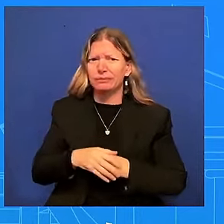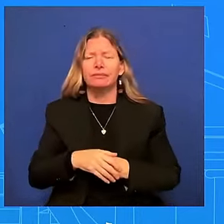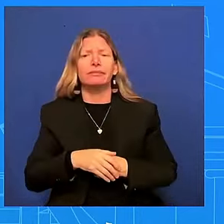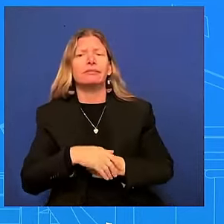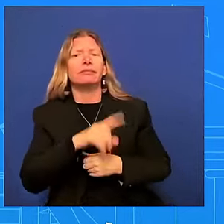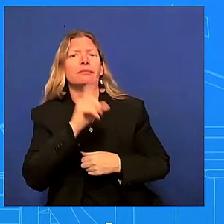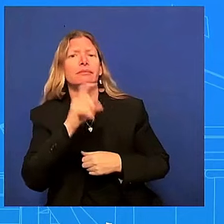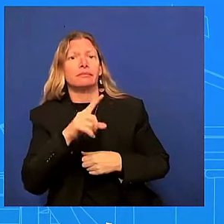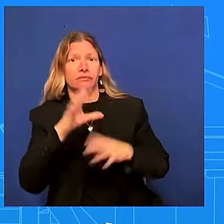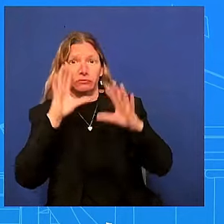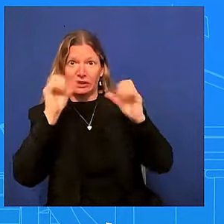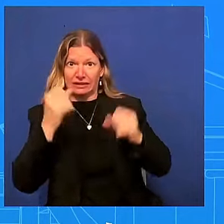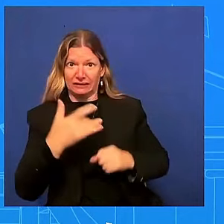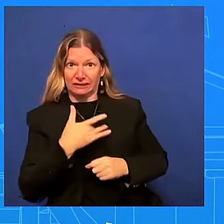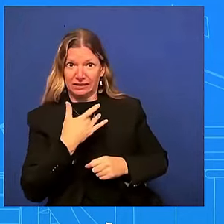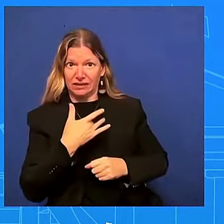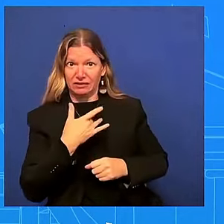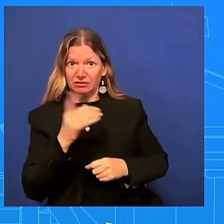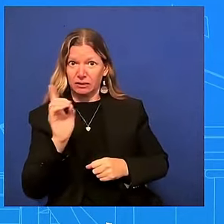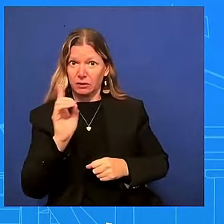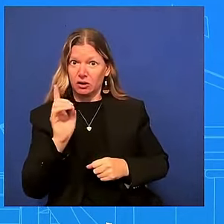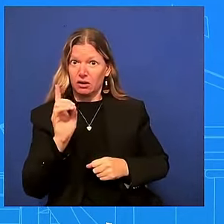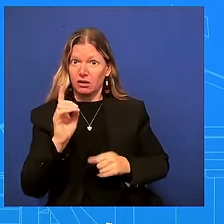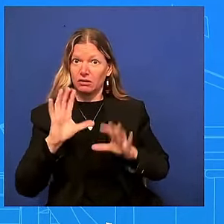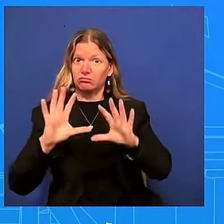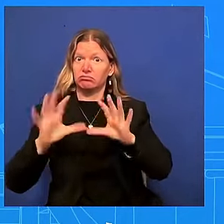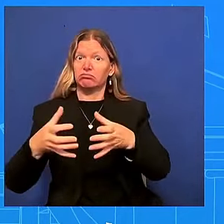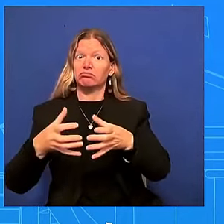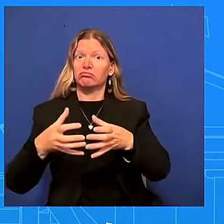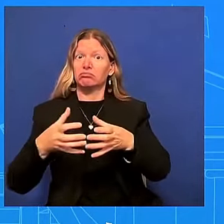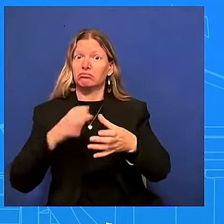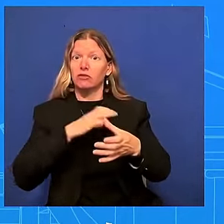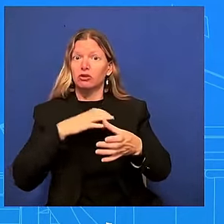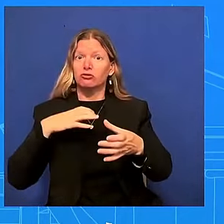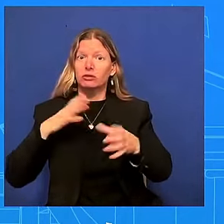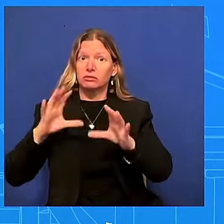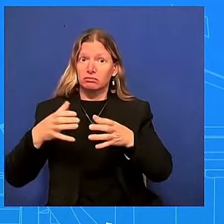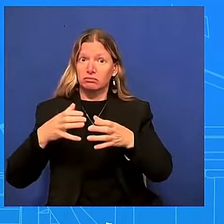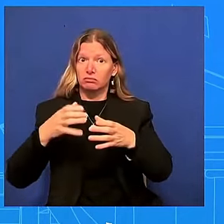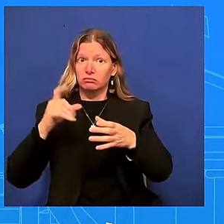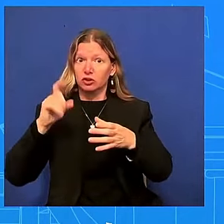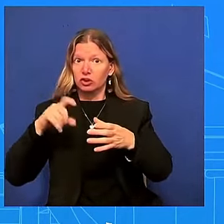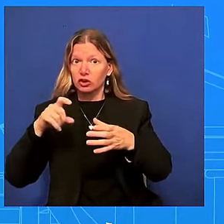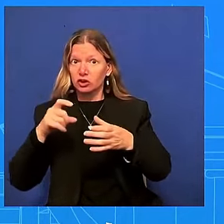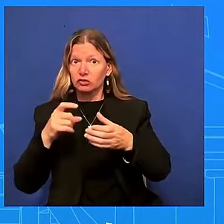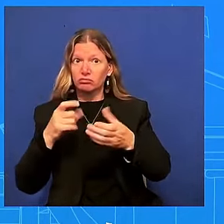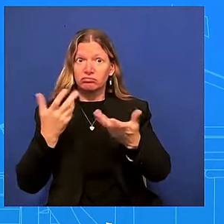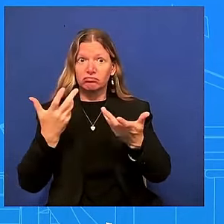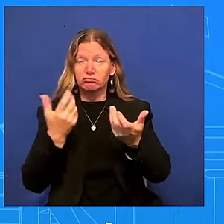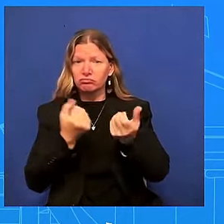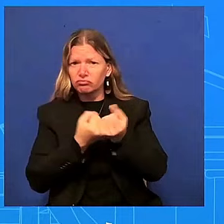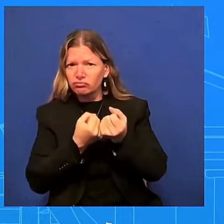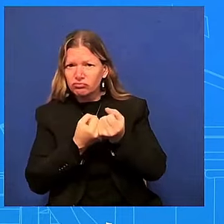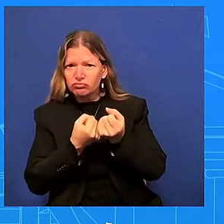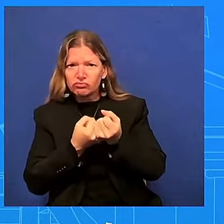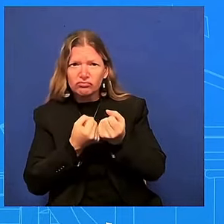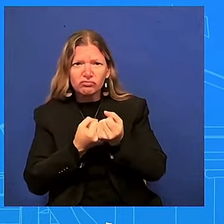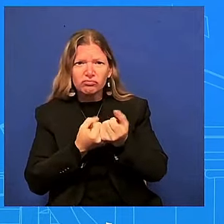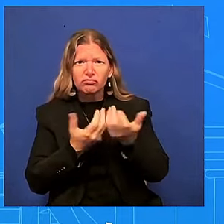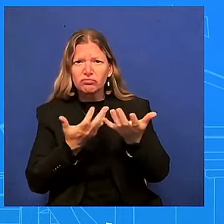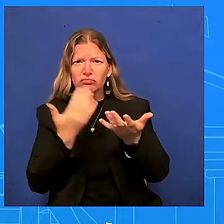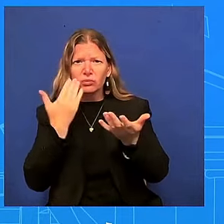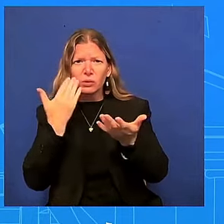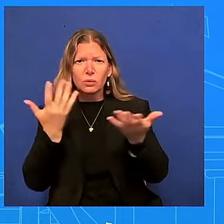minds on this or does he think you know calling for him to withdraw is hurting the party at large i mean look this is